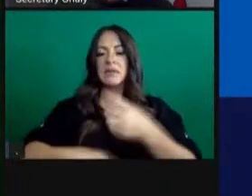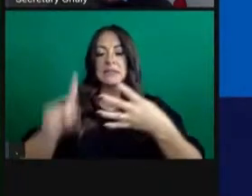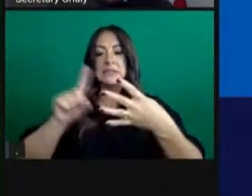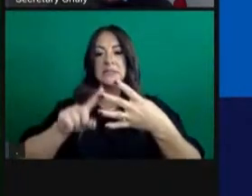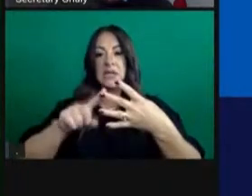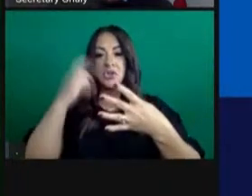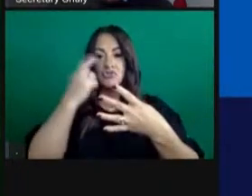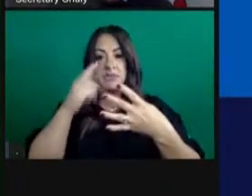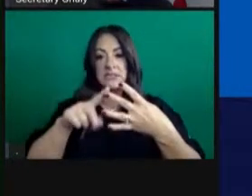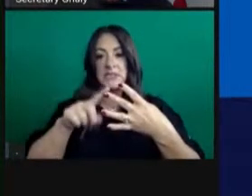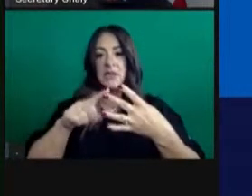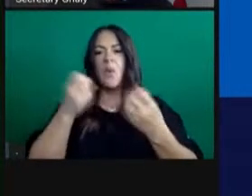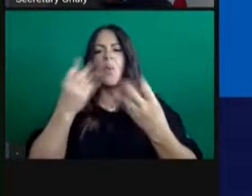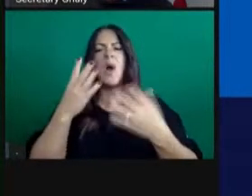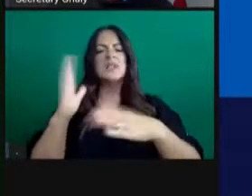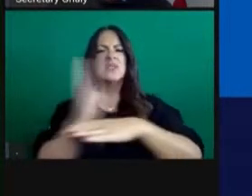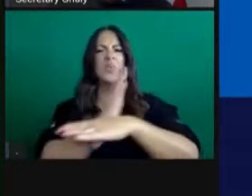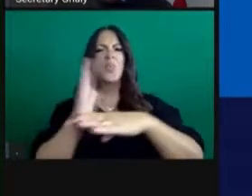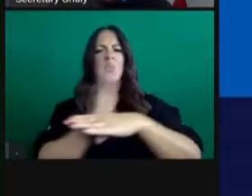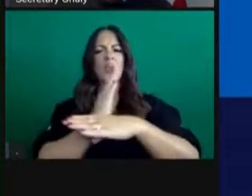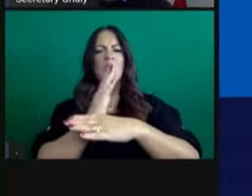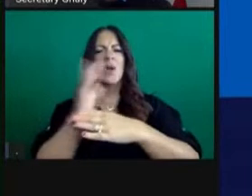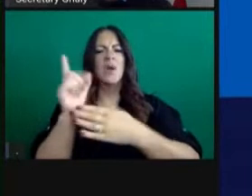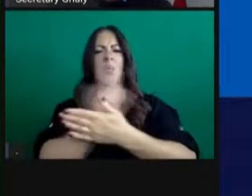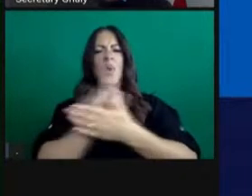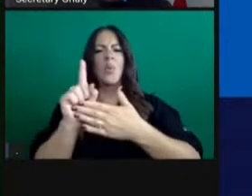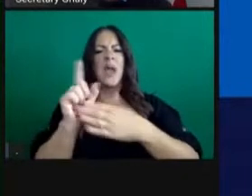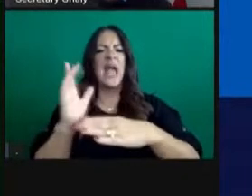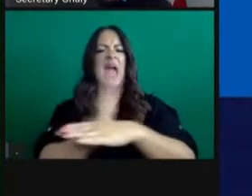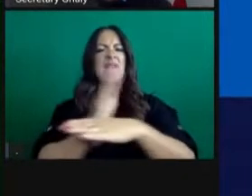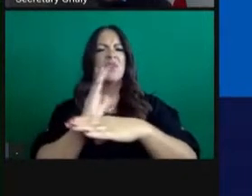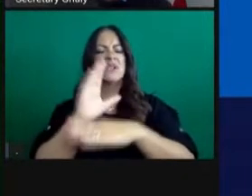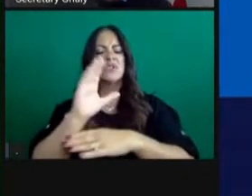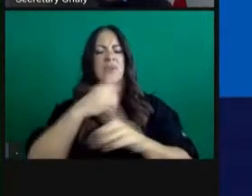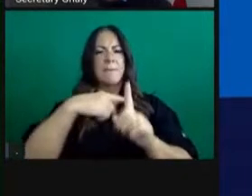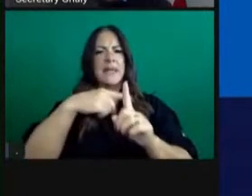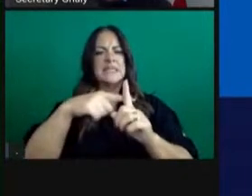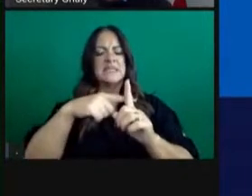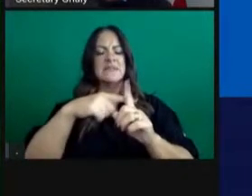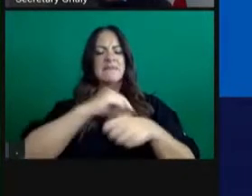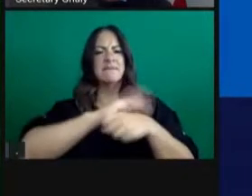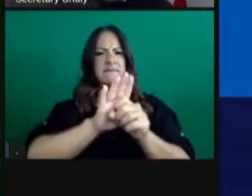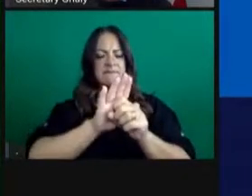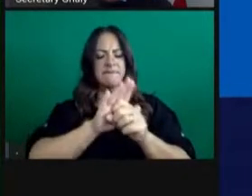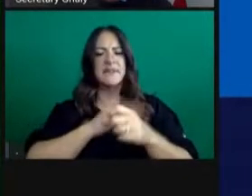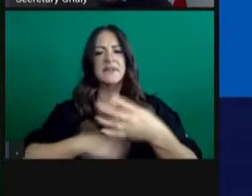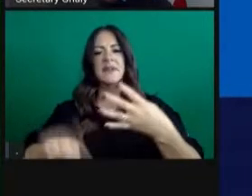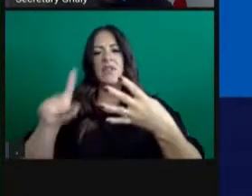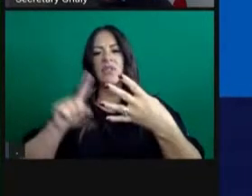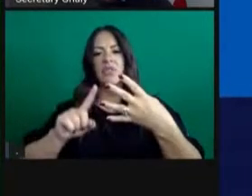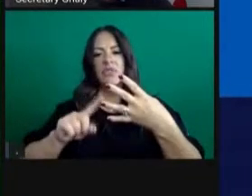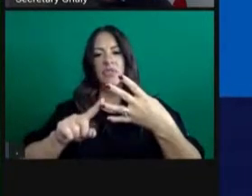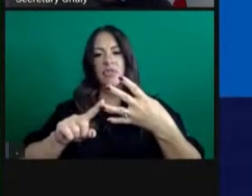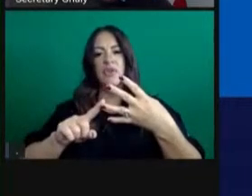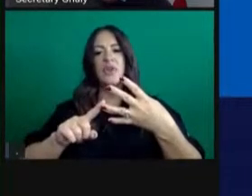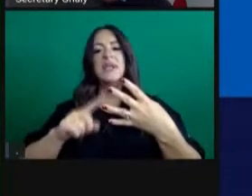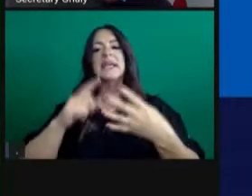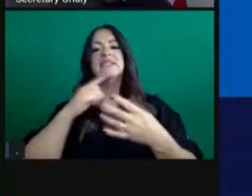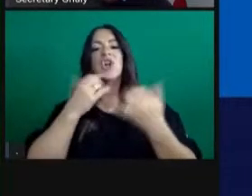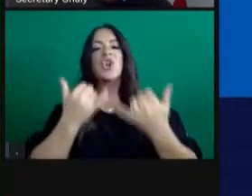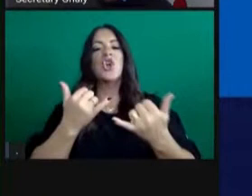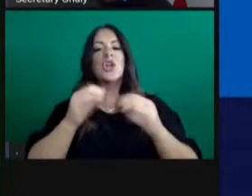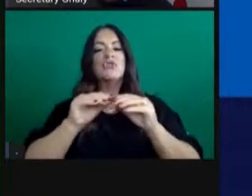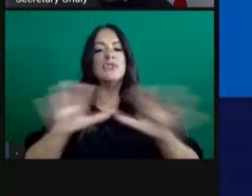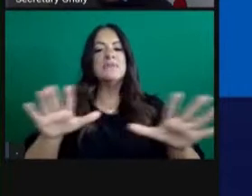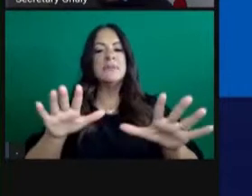average case rate. The third is the current transmission rate that are effective. And then the